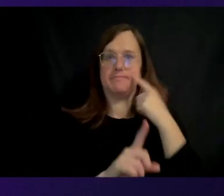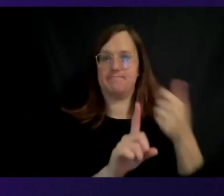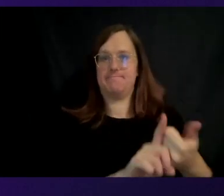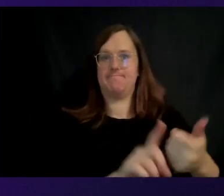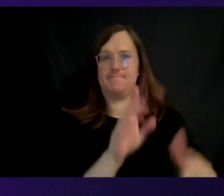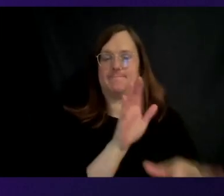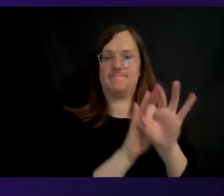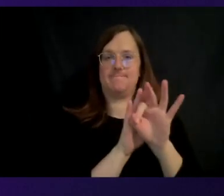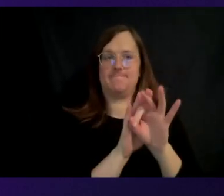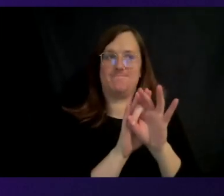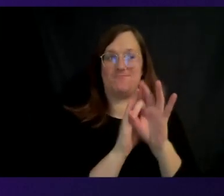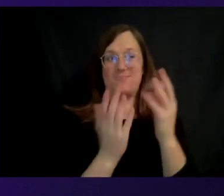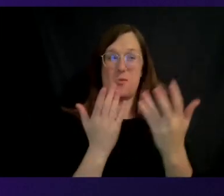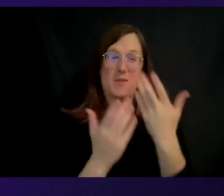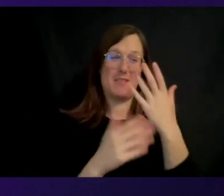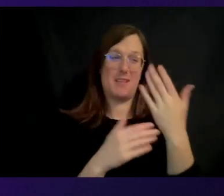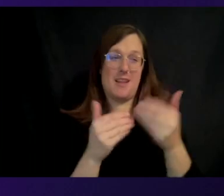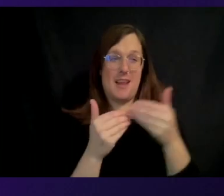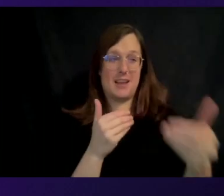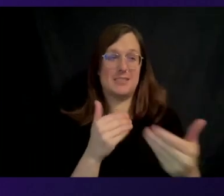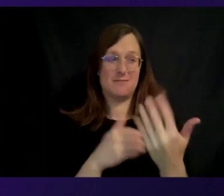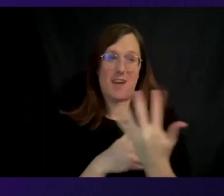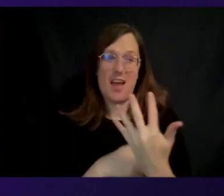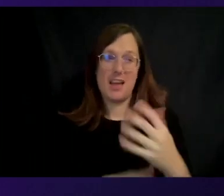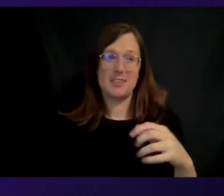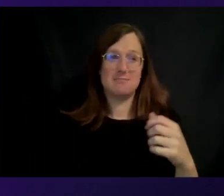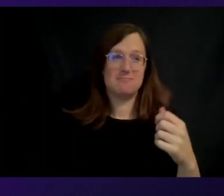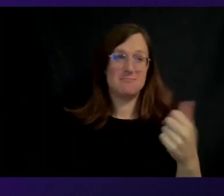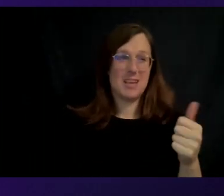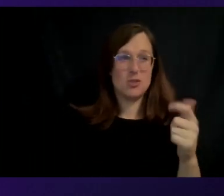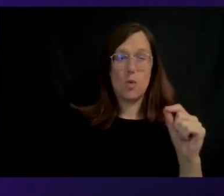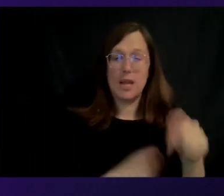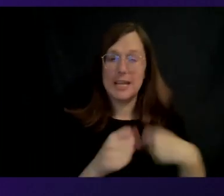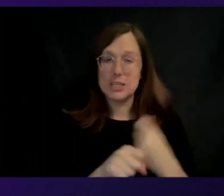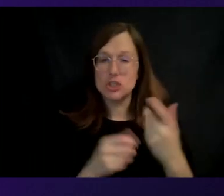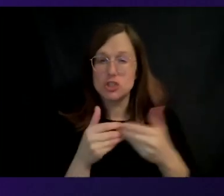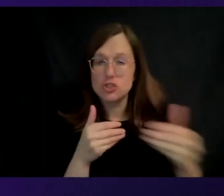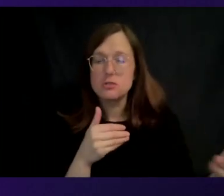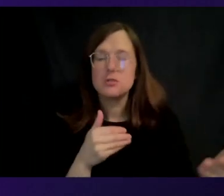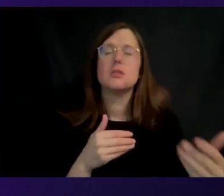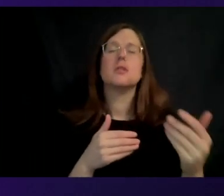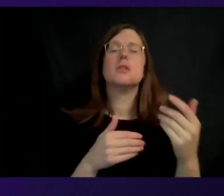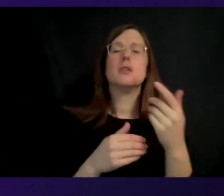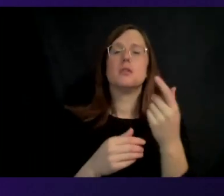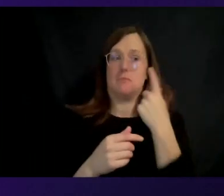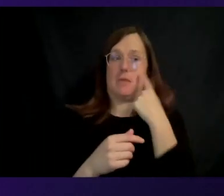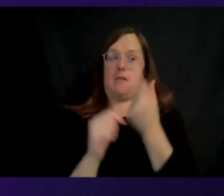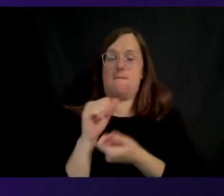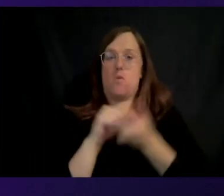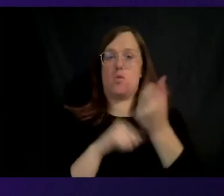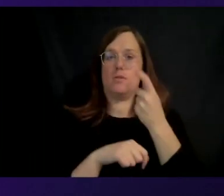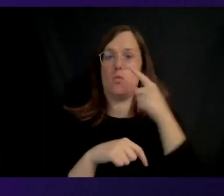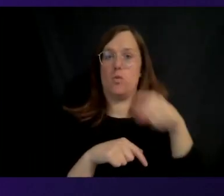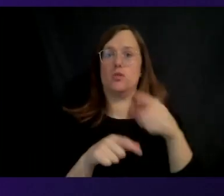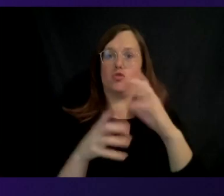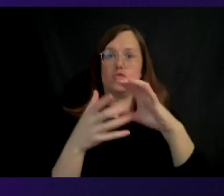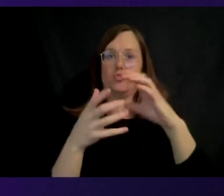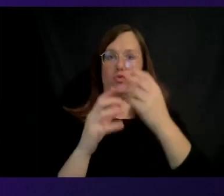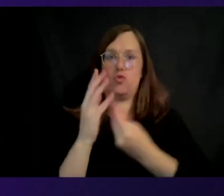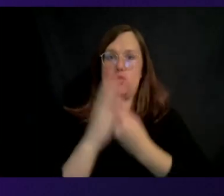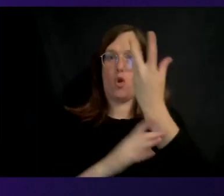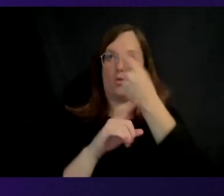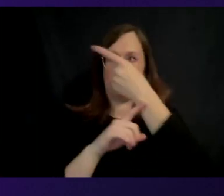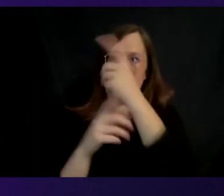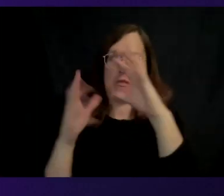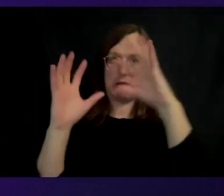5, 10, 20 years. But we also believe that most of this is going to grow on the cloud, giving the